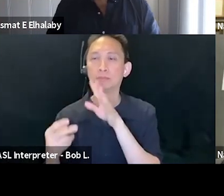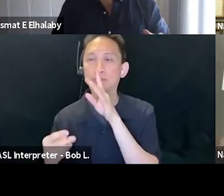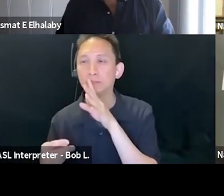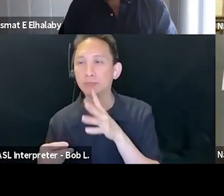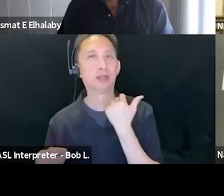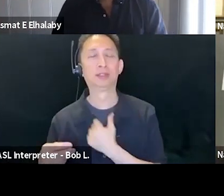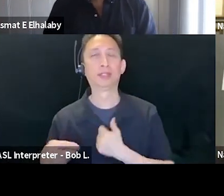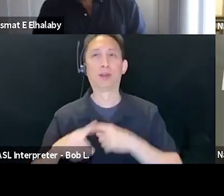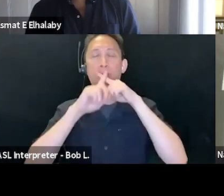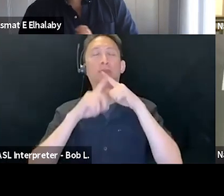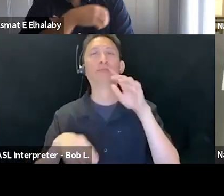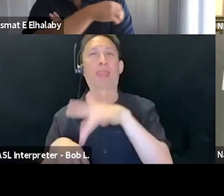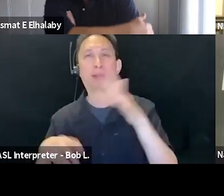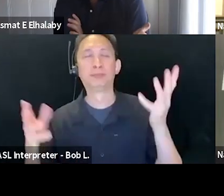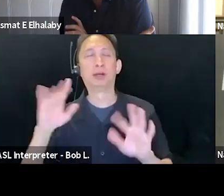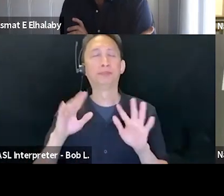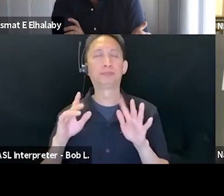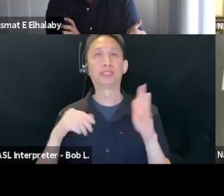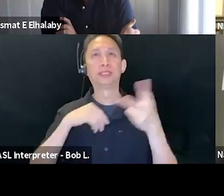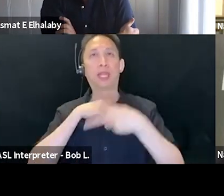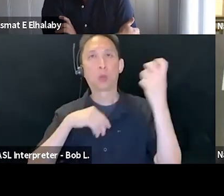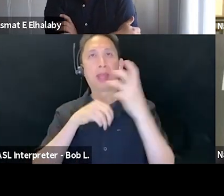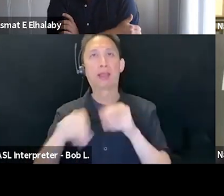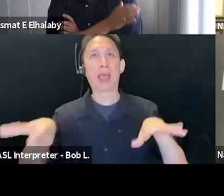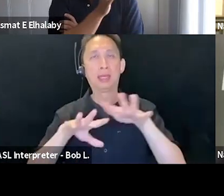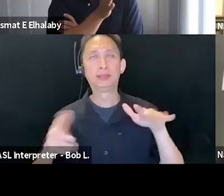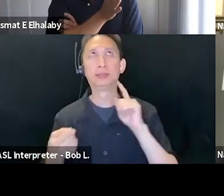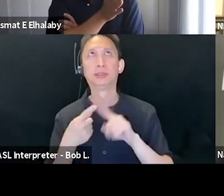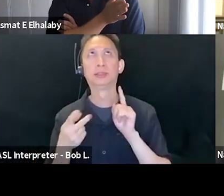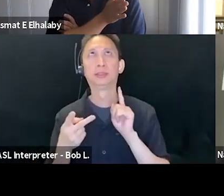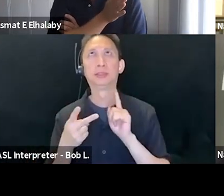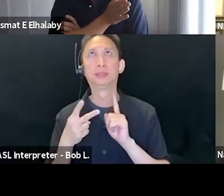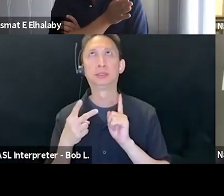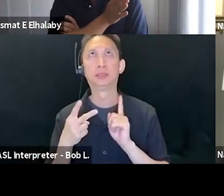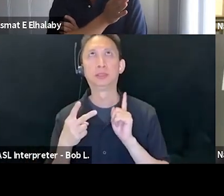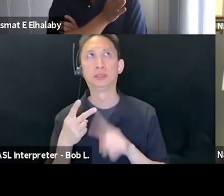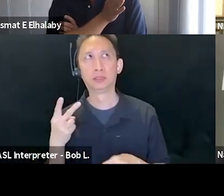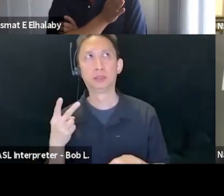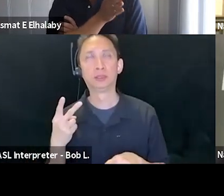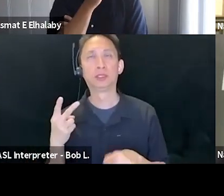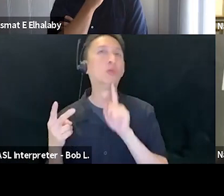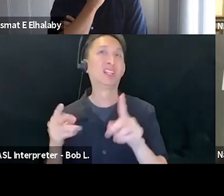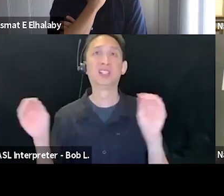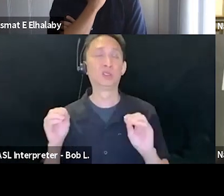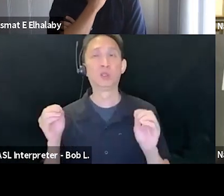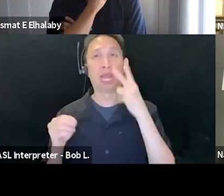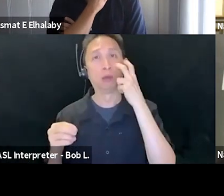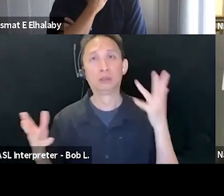Sorry, I just muted myself. And so that there's no doubt about that.